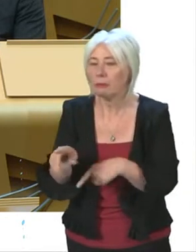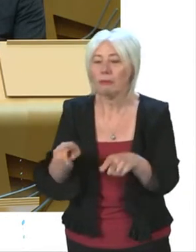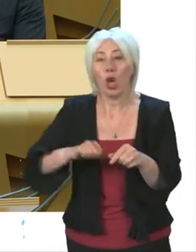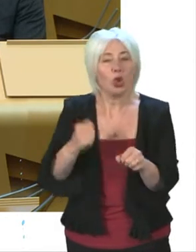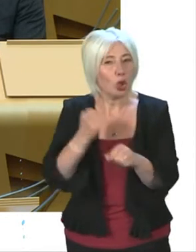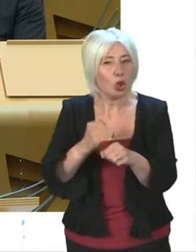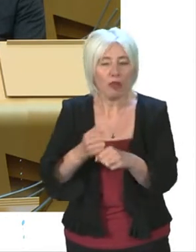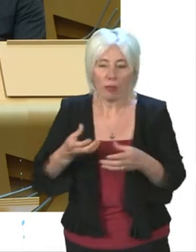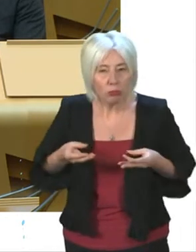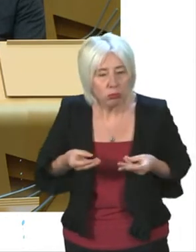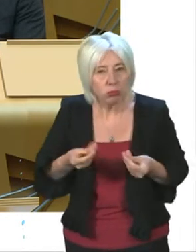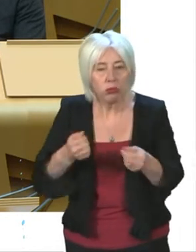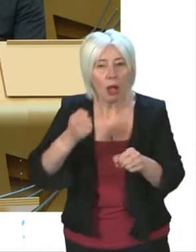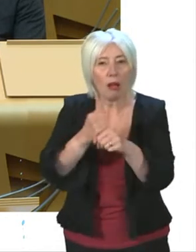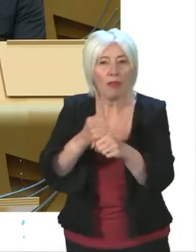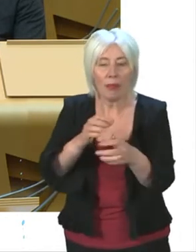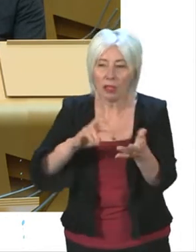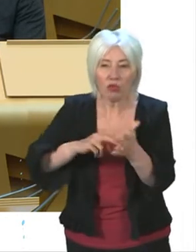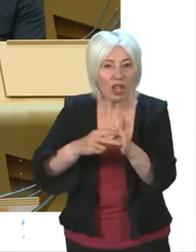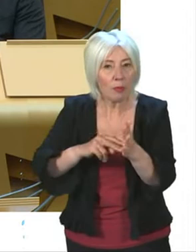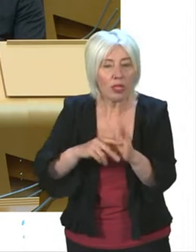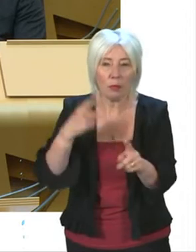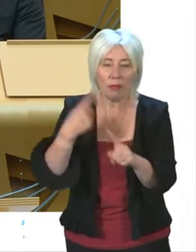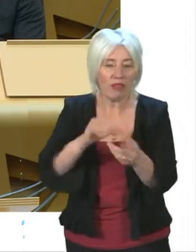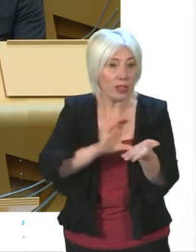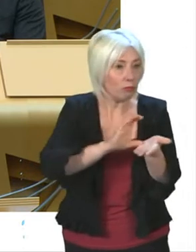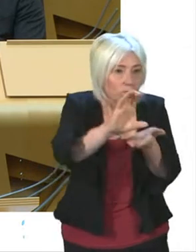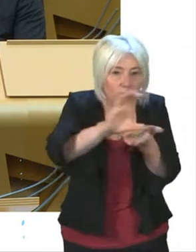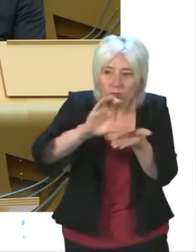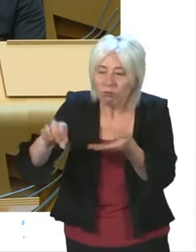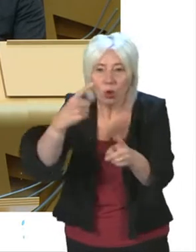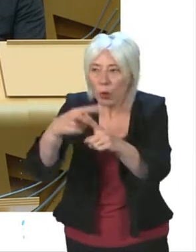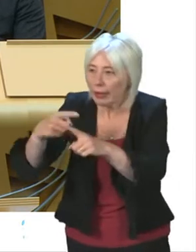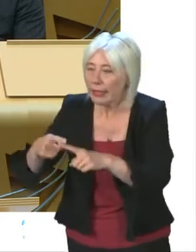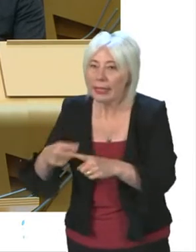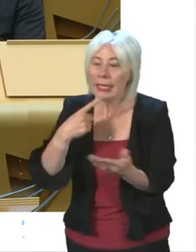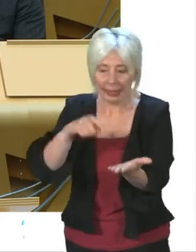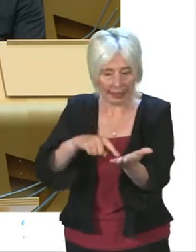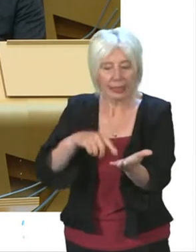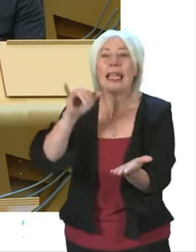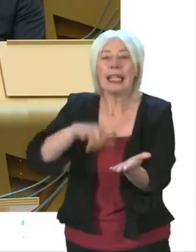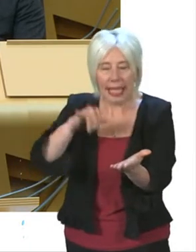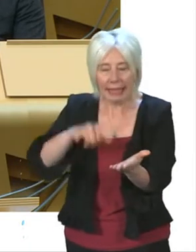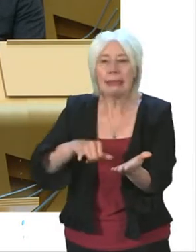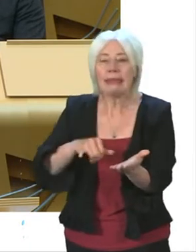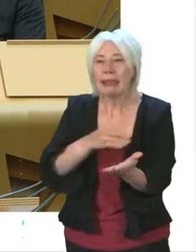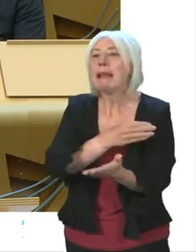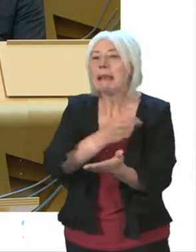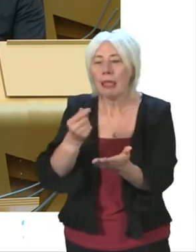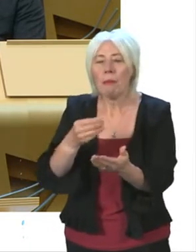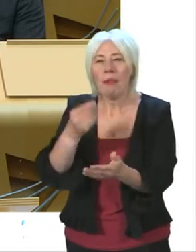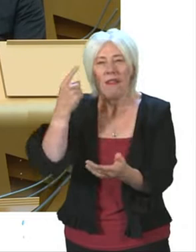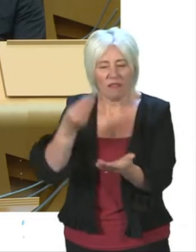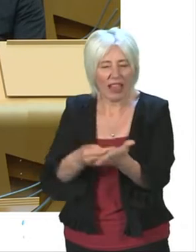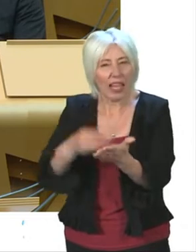Government streamlined governance arrangements to direct funds quickly. And it goes on to say, yes, it's hard to see how some financial decisions